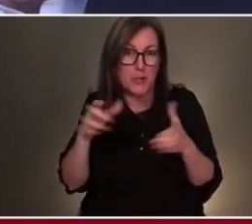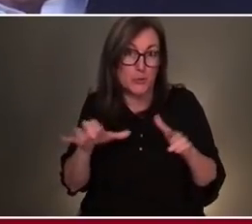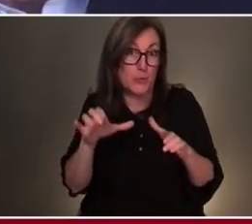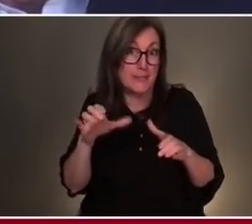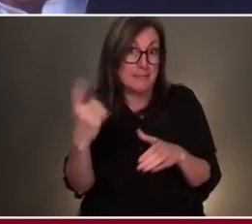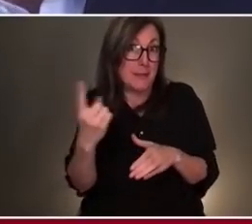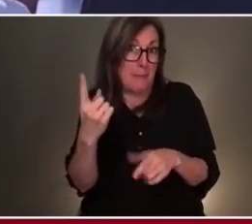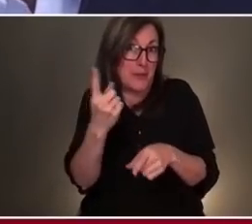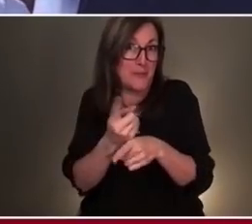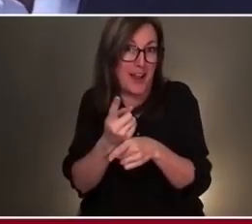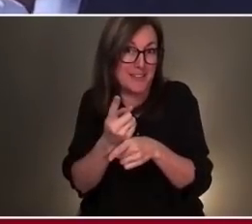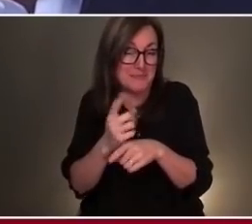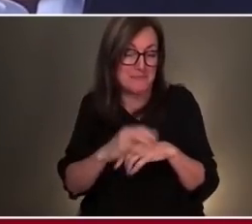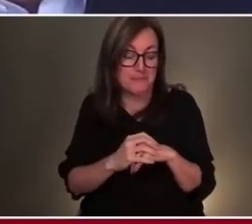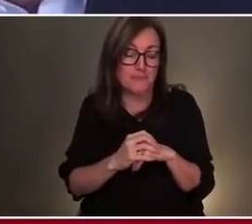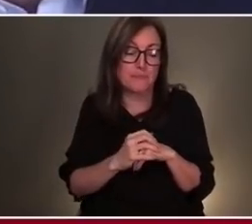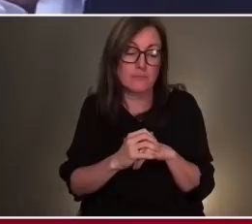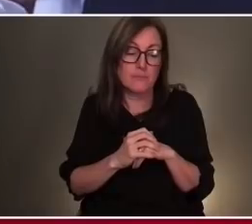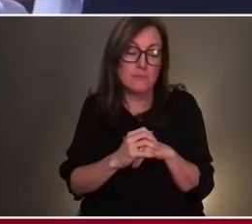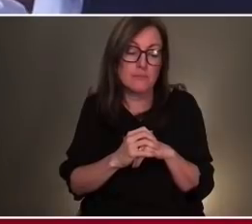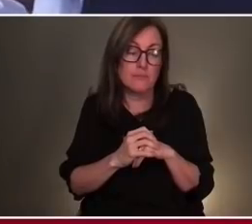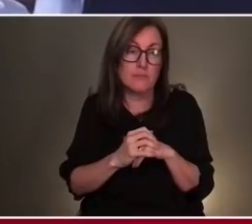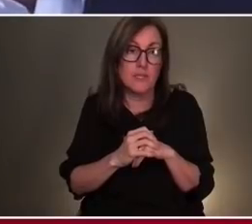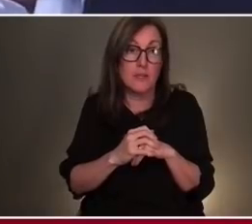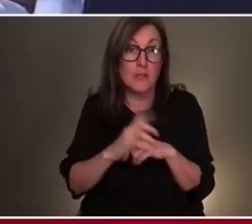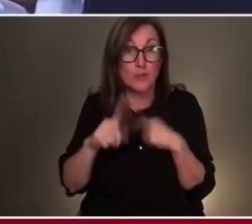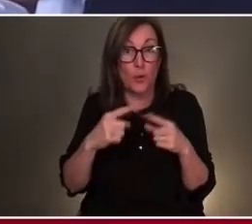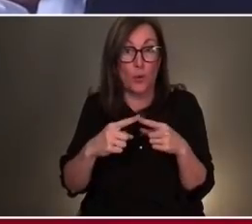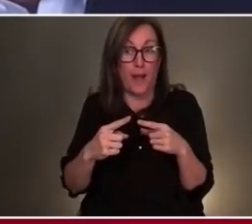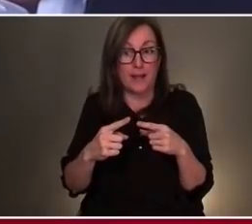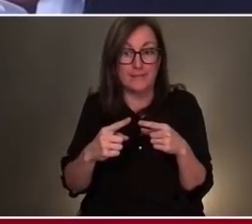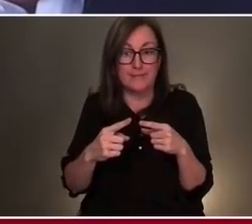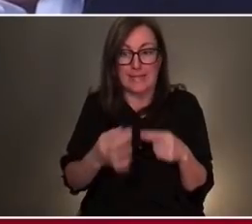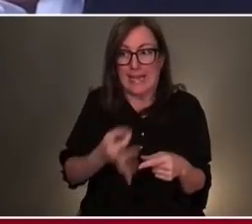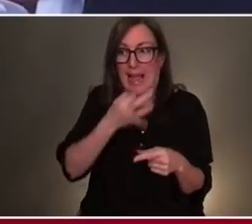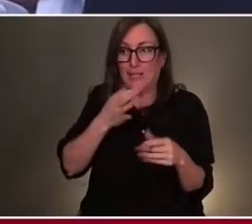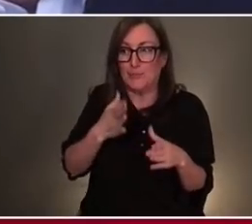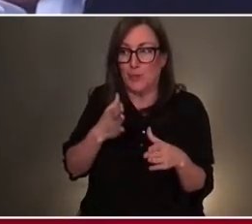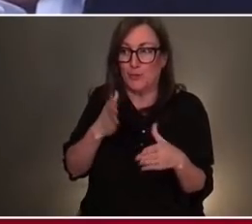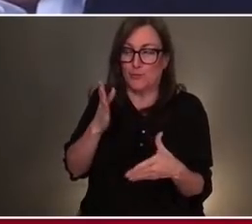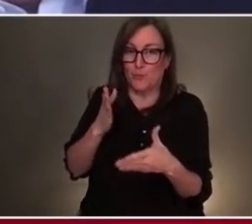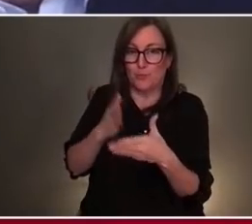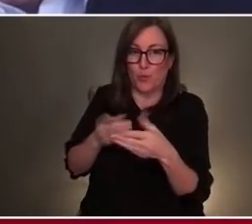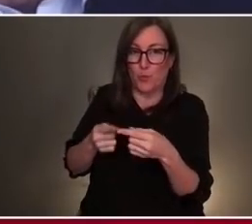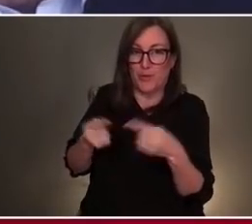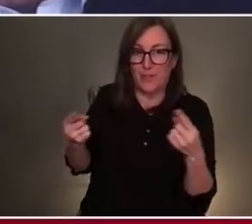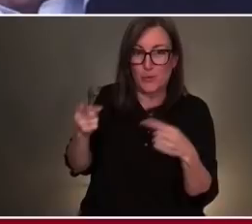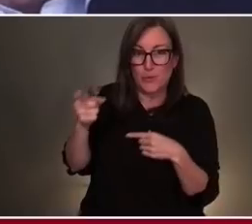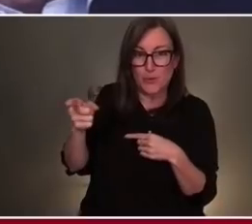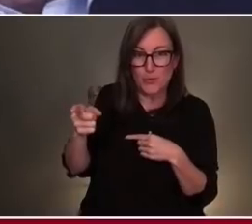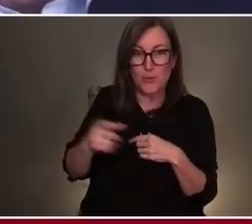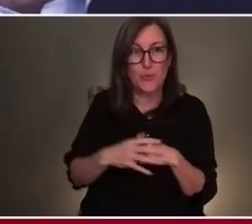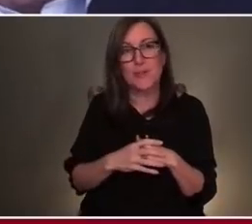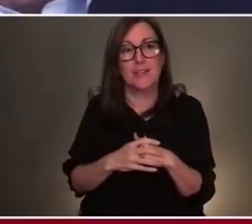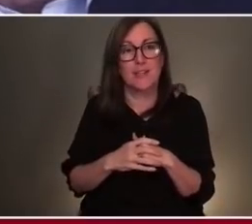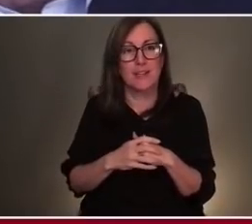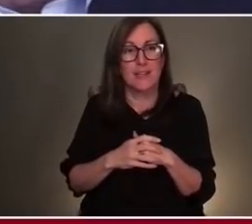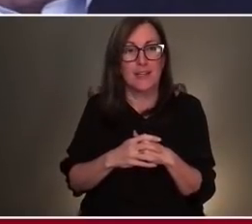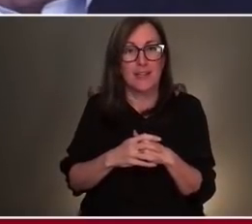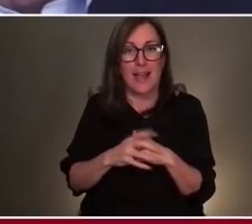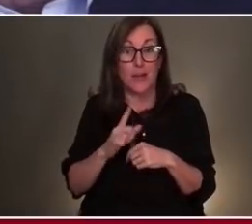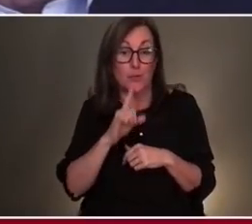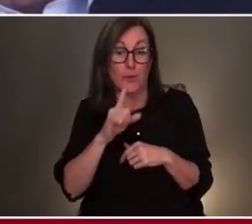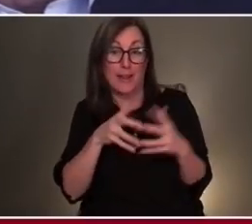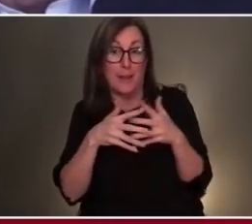And when experts refuse you, yet real Americans only listen to you more,